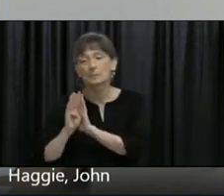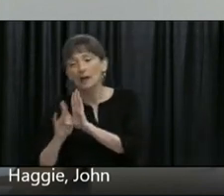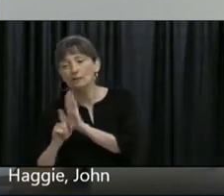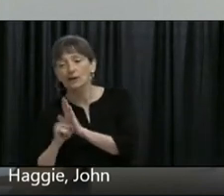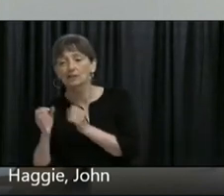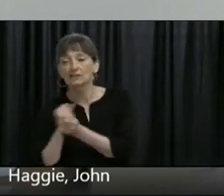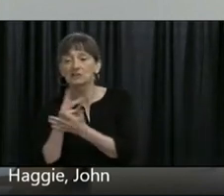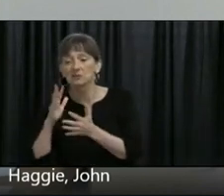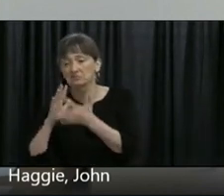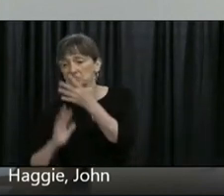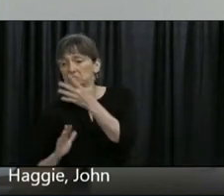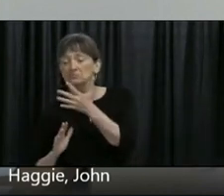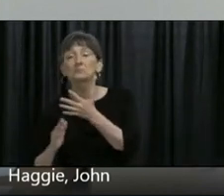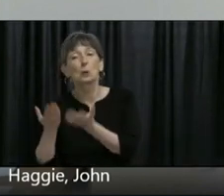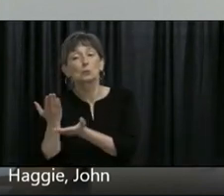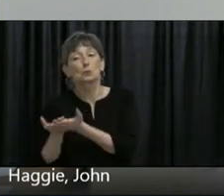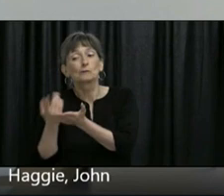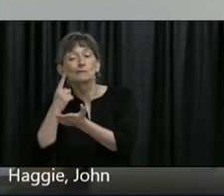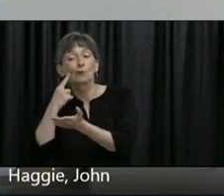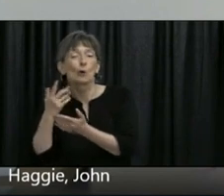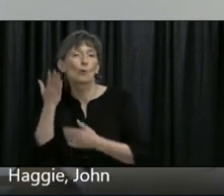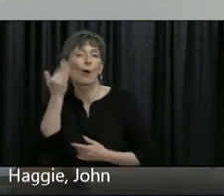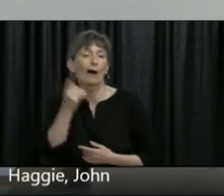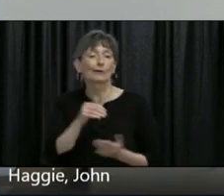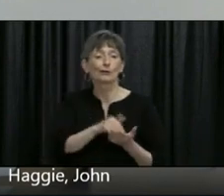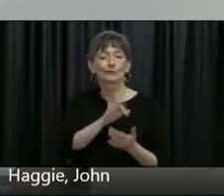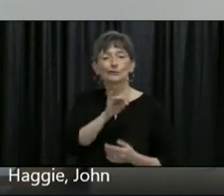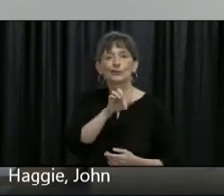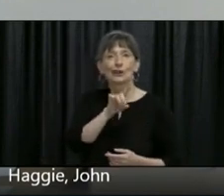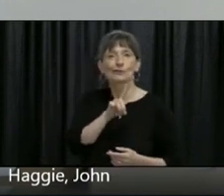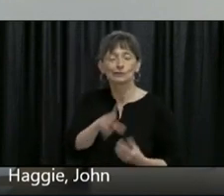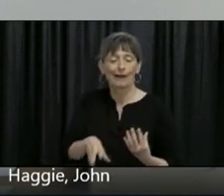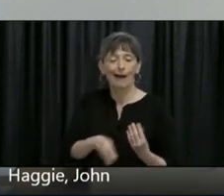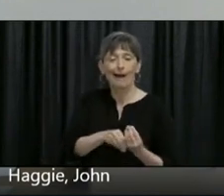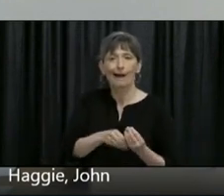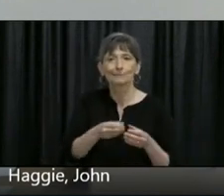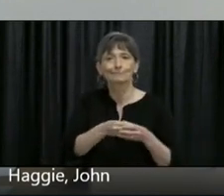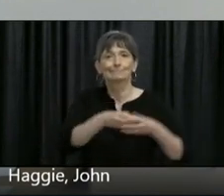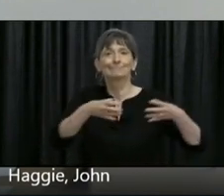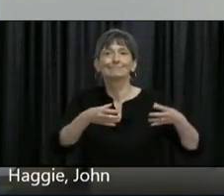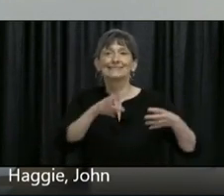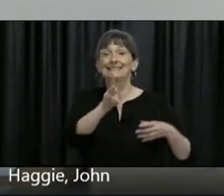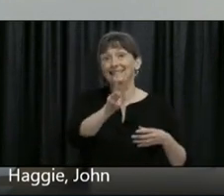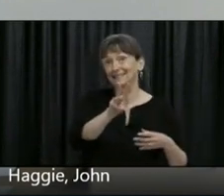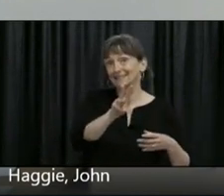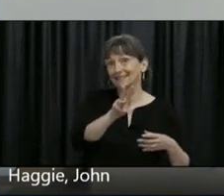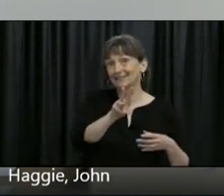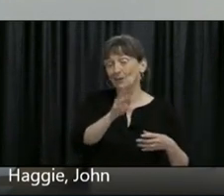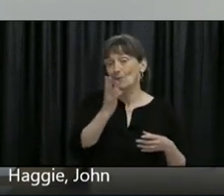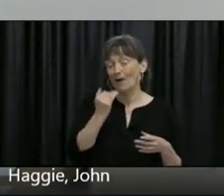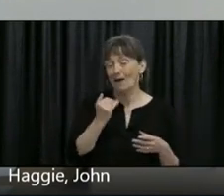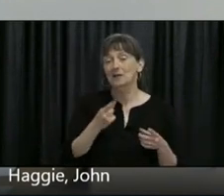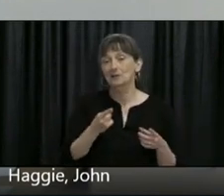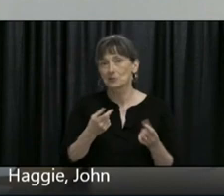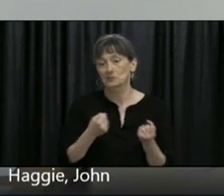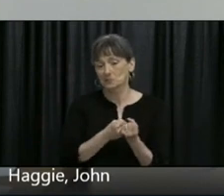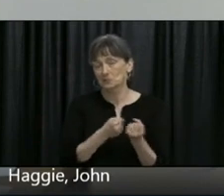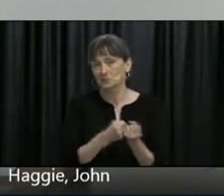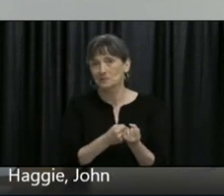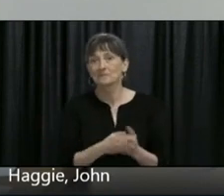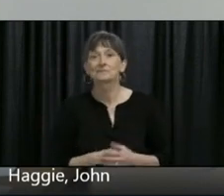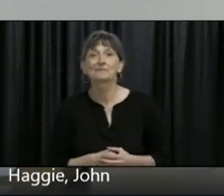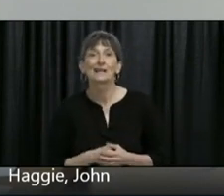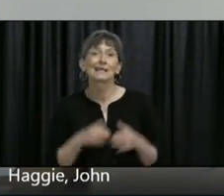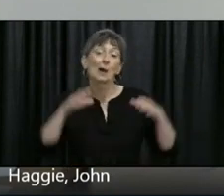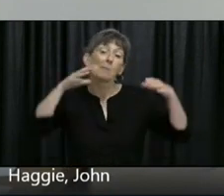Fitzgerald's recommendations around increasing the size of your social circle, really. It's less of